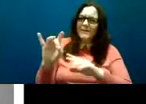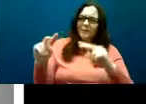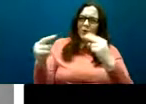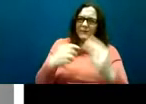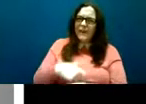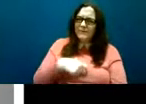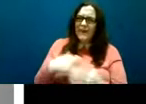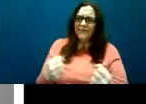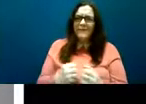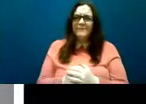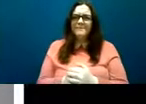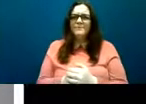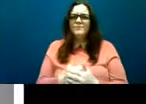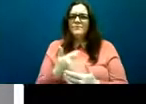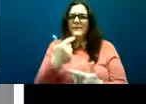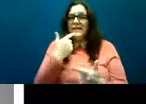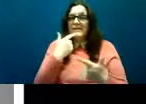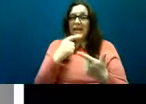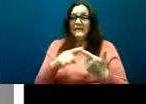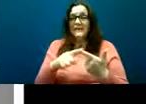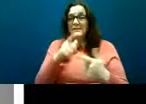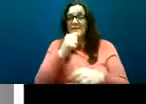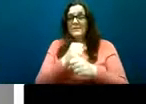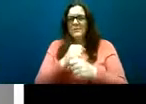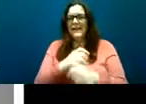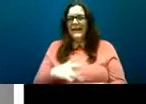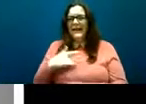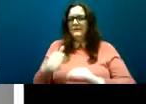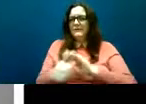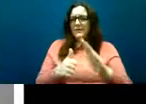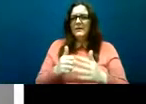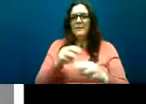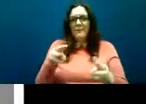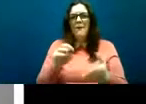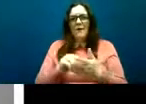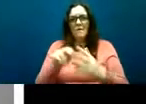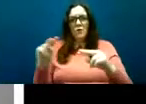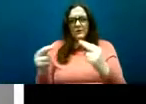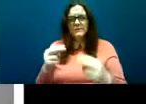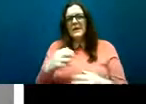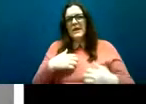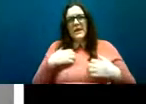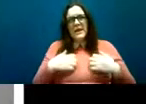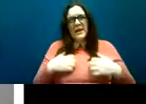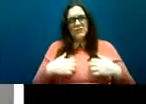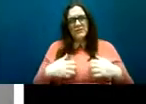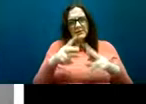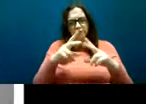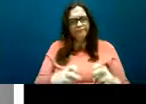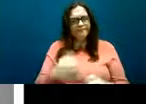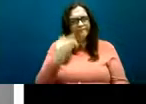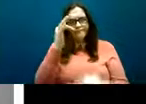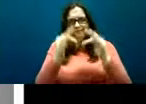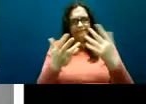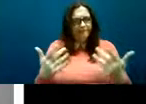very interesting findings in that study and people experienced autism in the context of other complexities